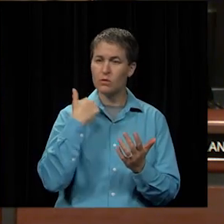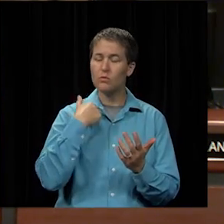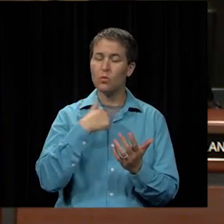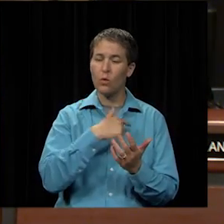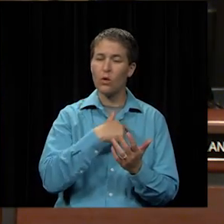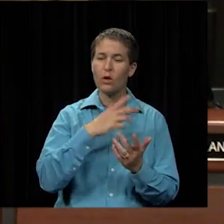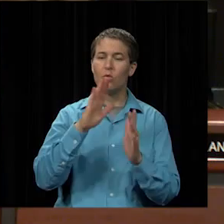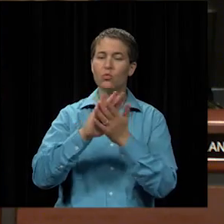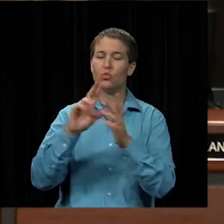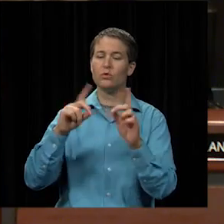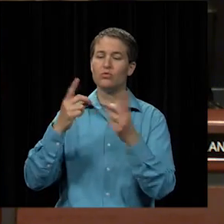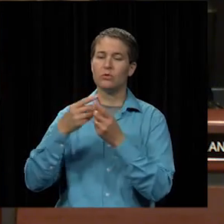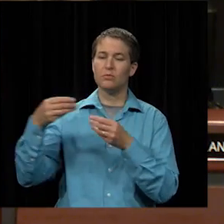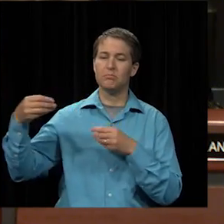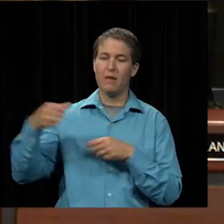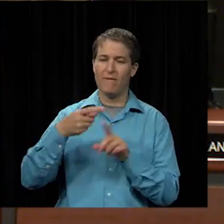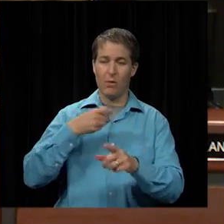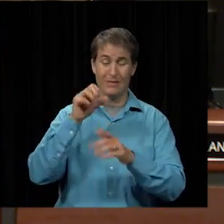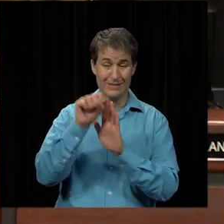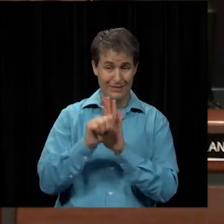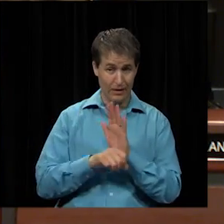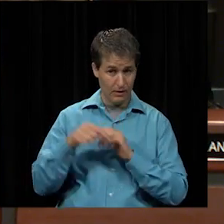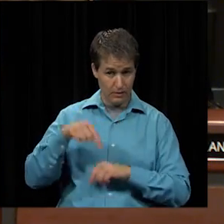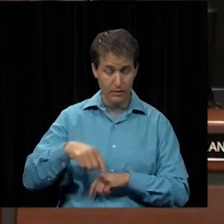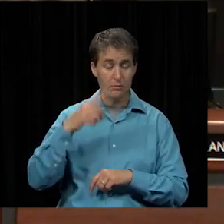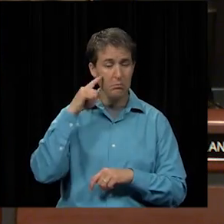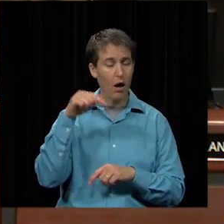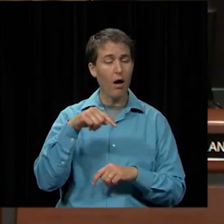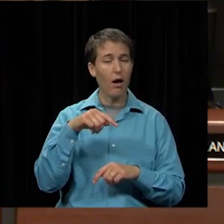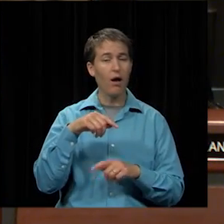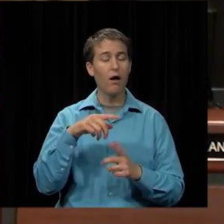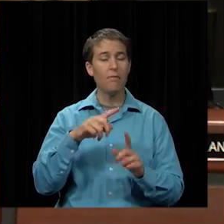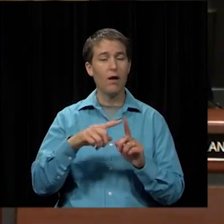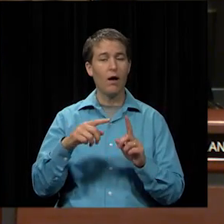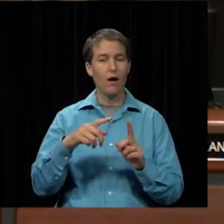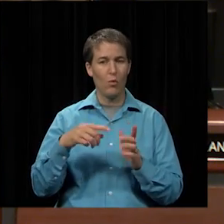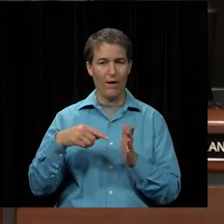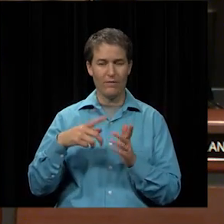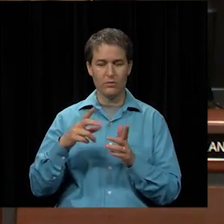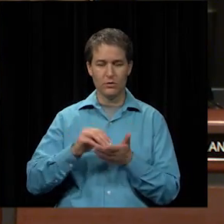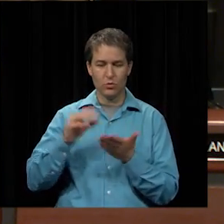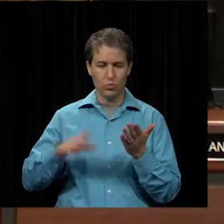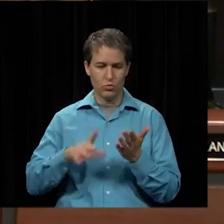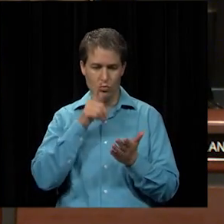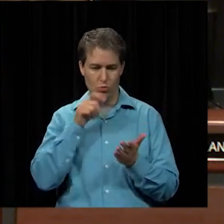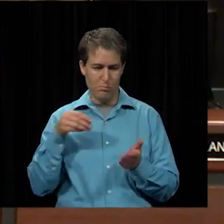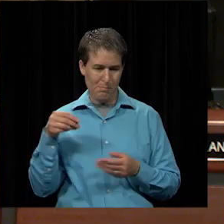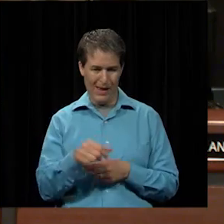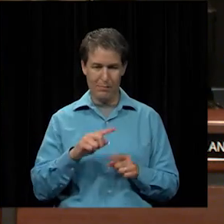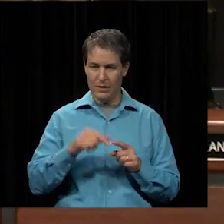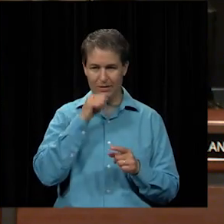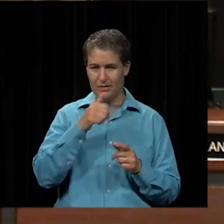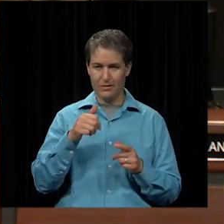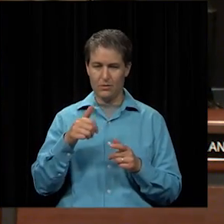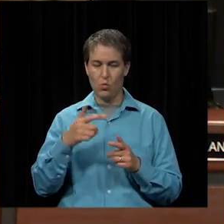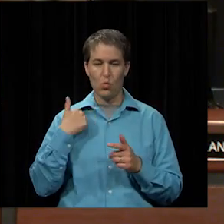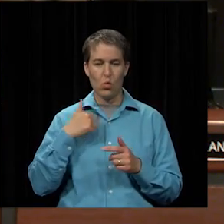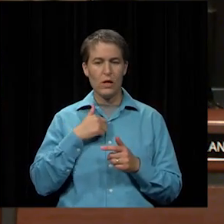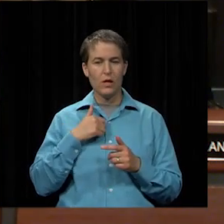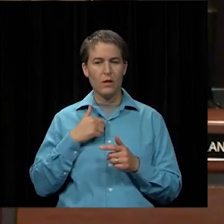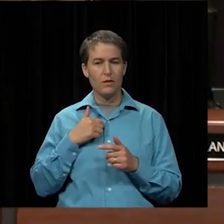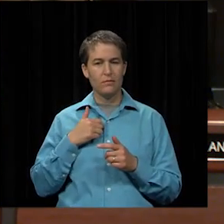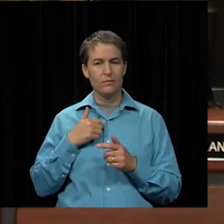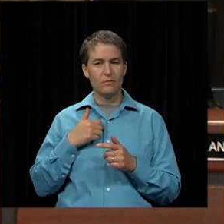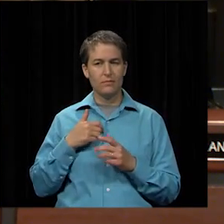the district gets reimbursed from the state on us but but and we pay pay riders but that doesn't pay the full load on it we we subsidize that